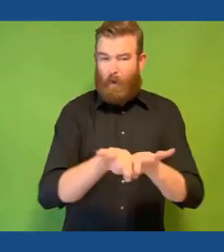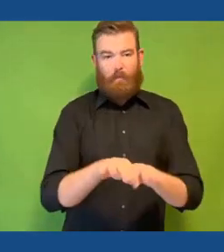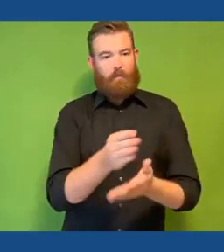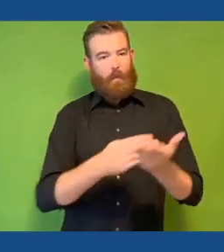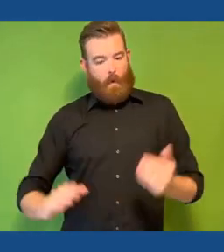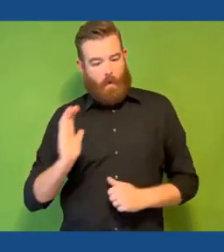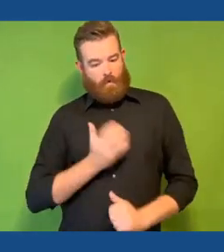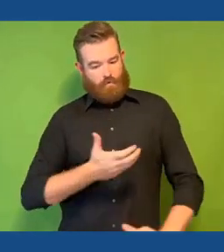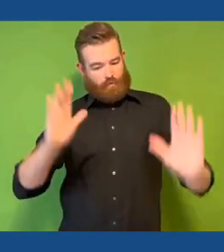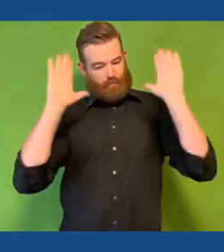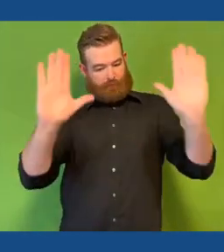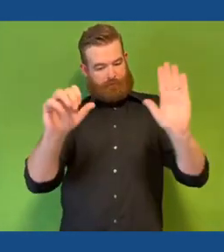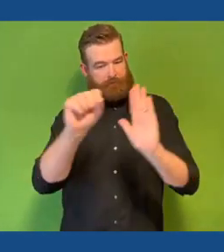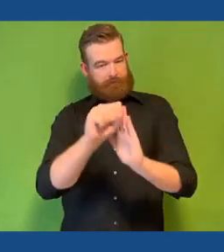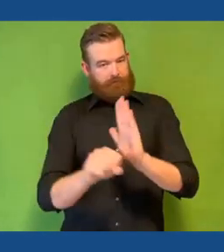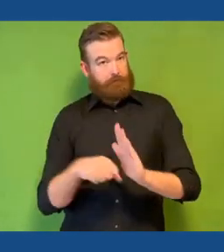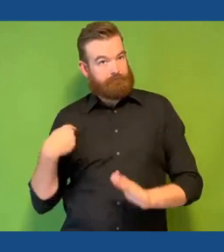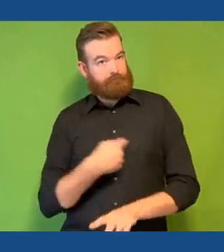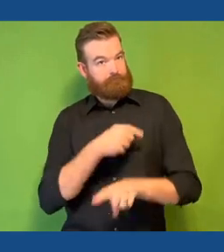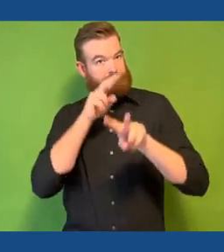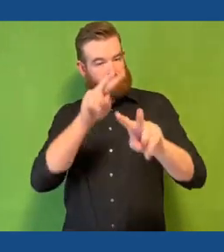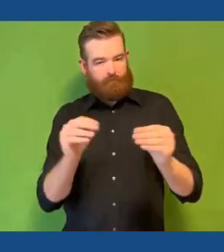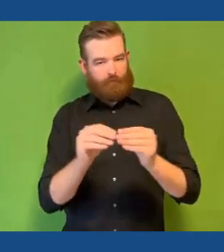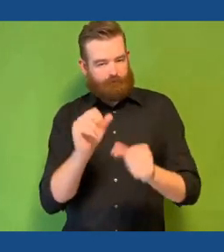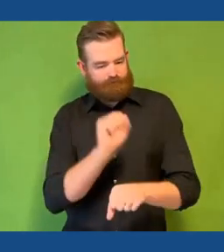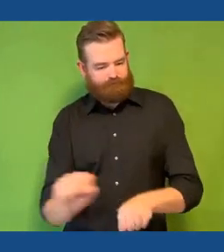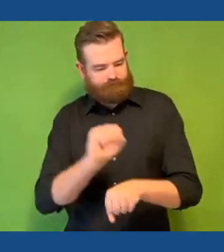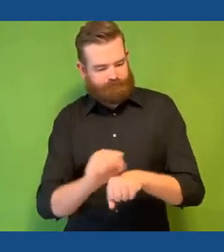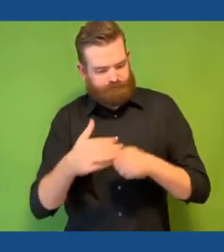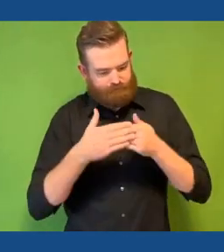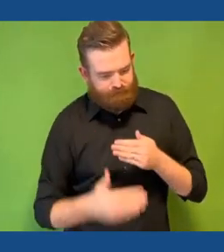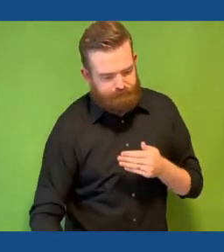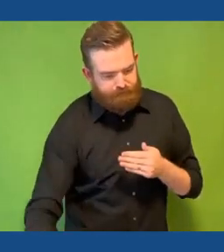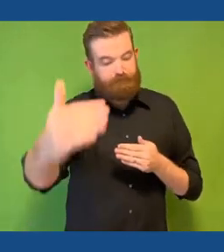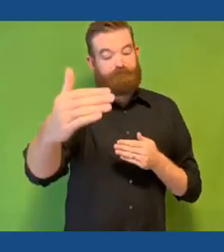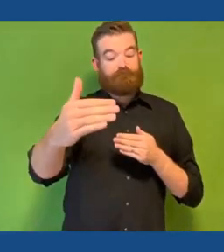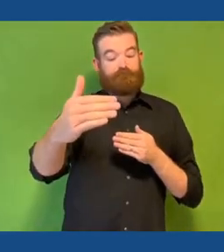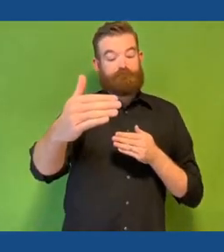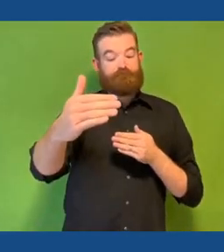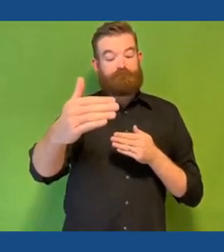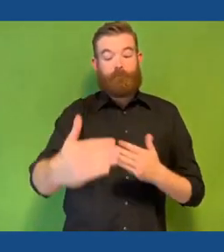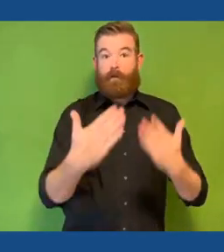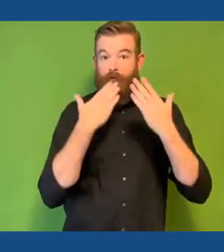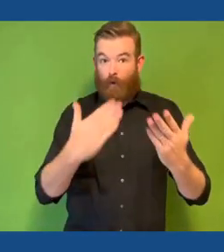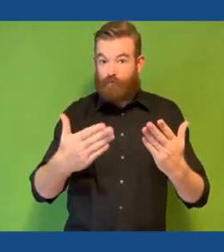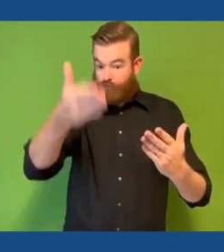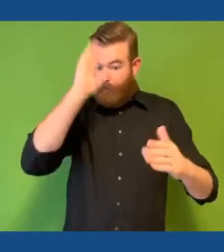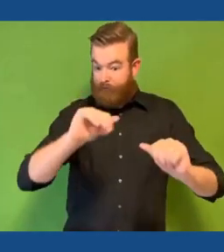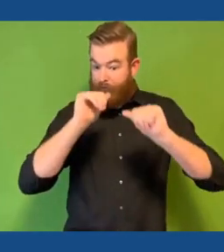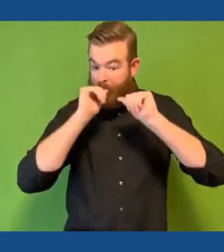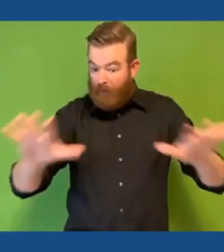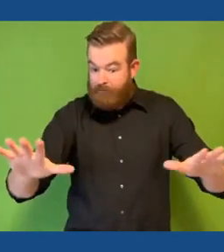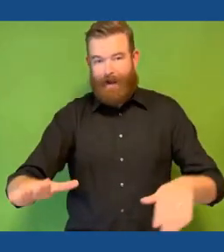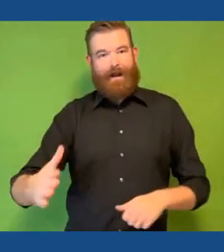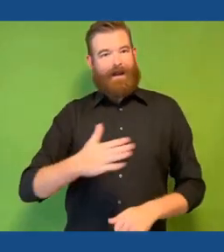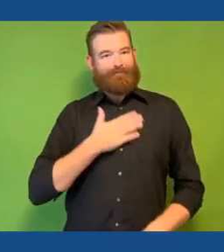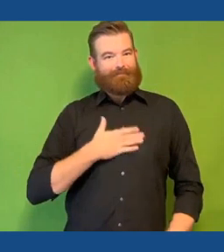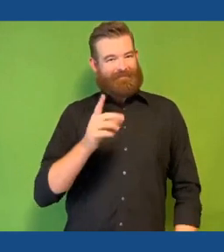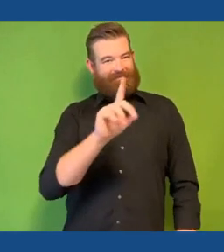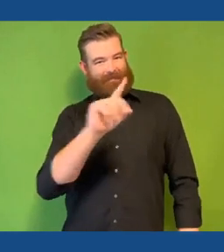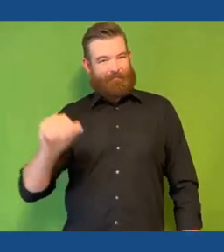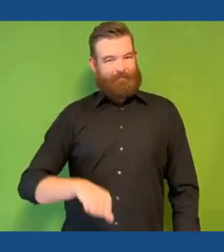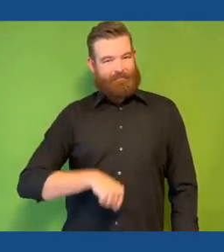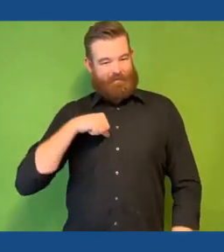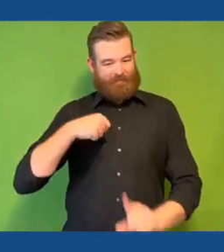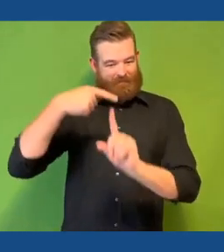of the fabric of our great state and look forward to continuing this important and meaningful work. Thank you, God bless you